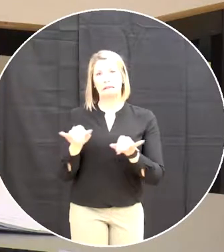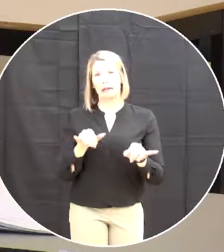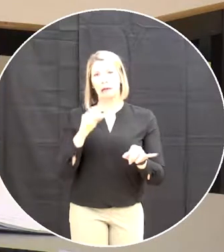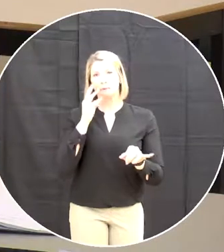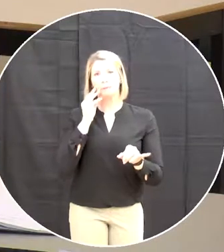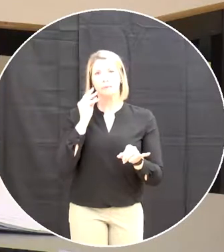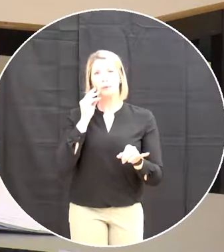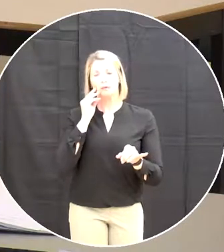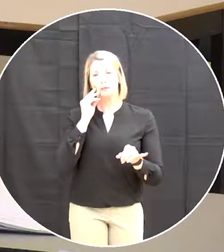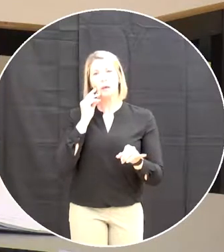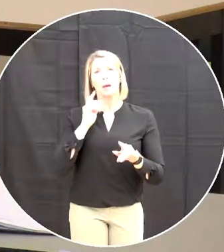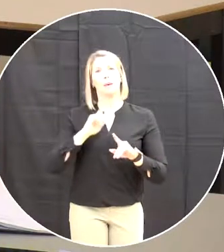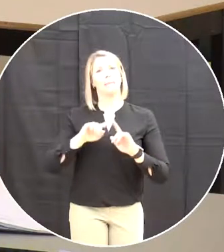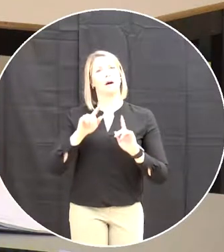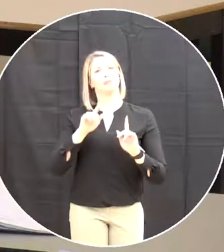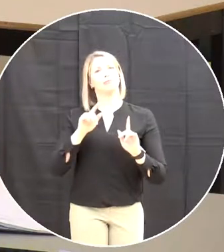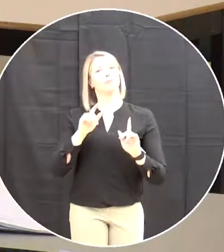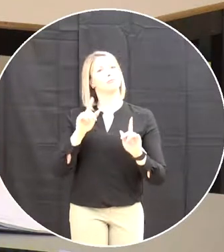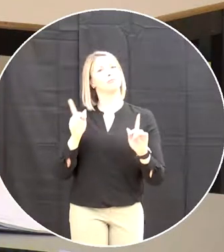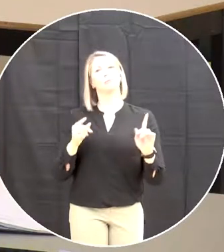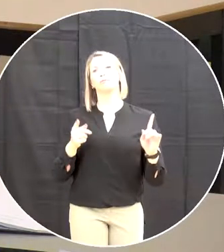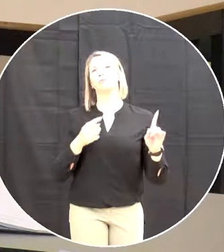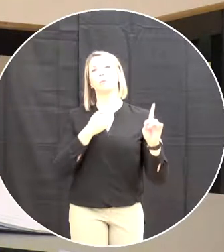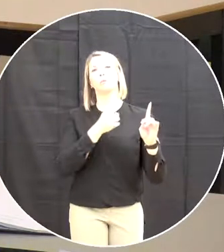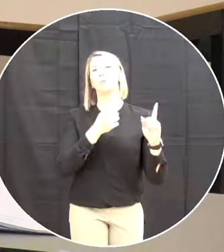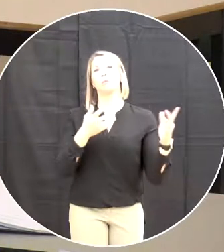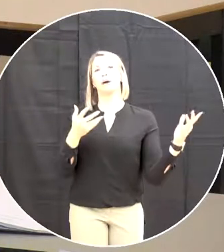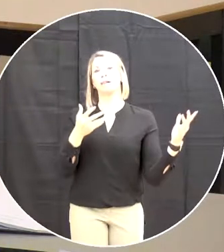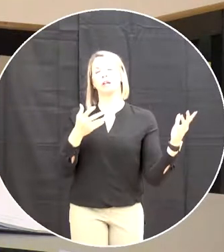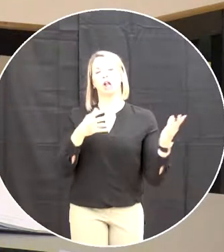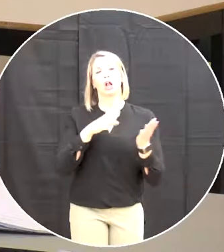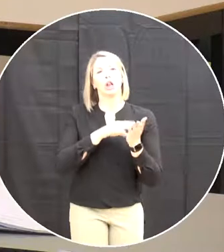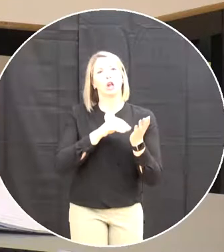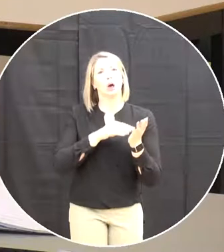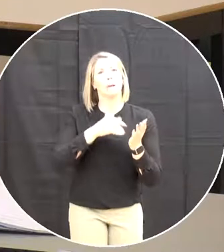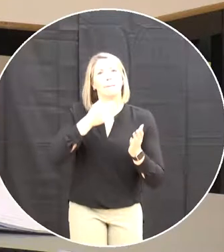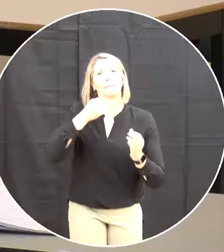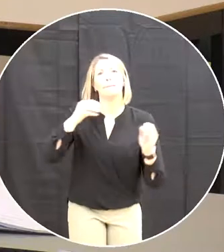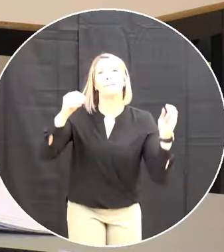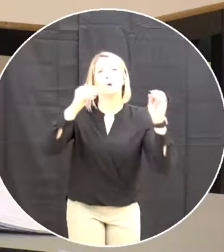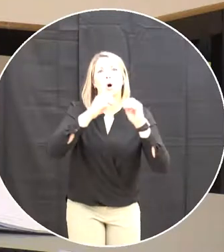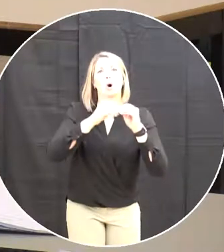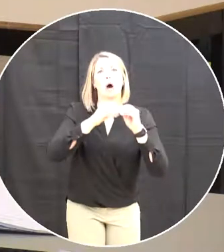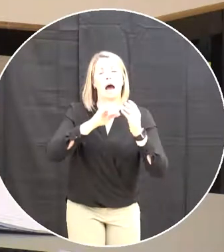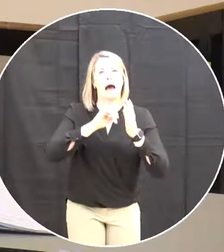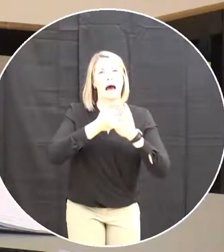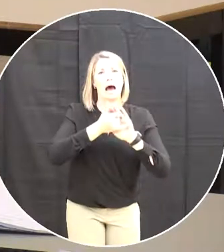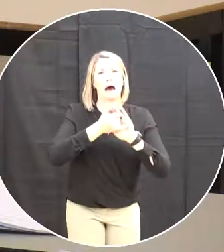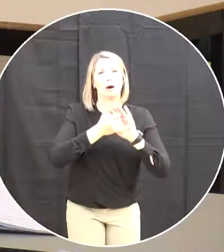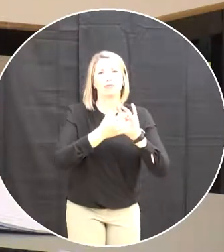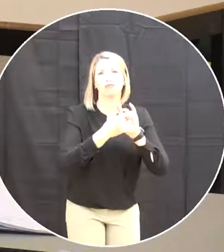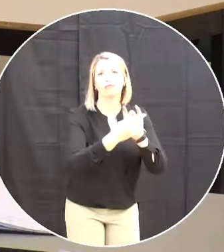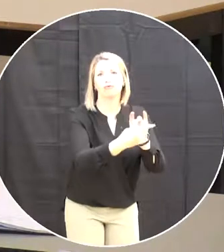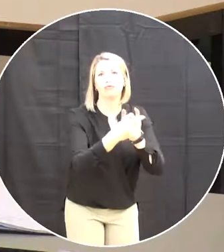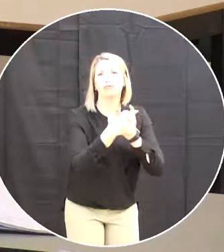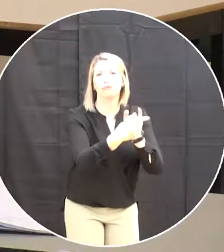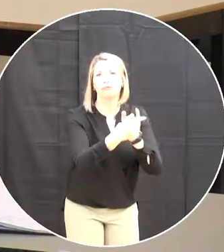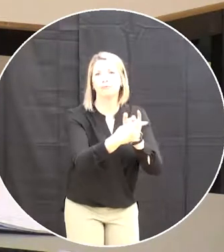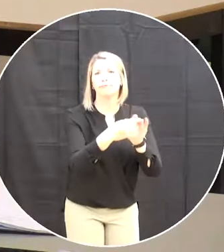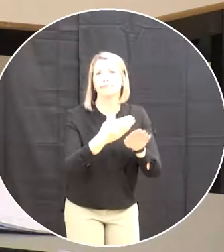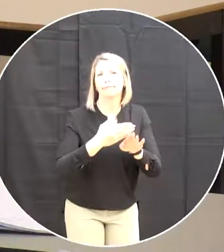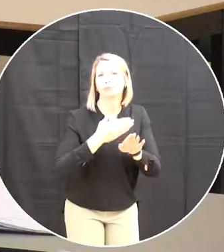to learn about residential schools to learn about reconciliation and reconcili actions